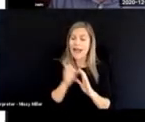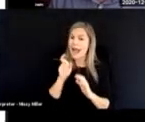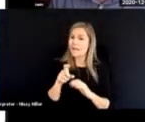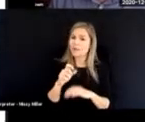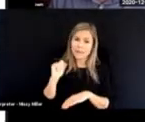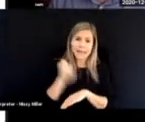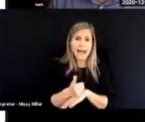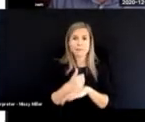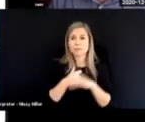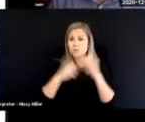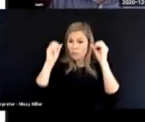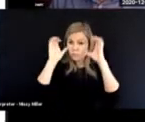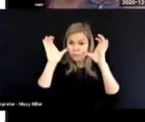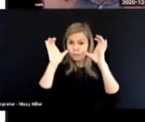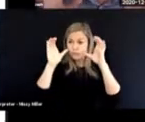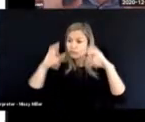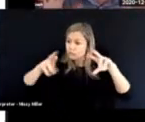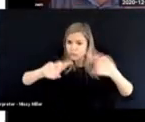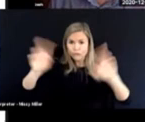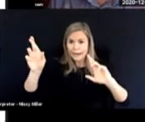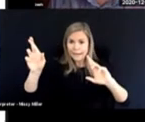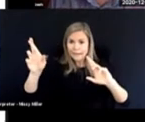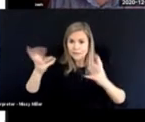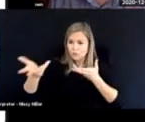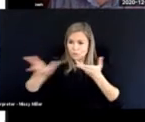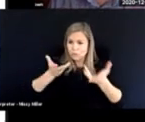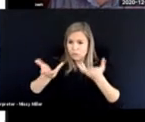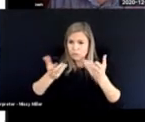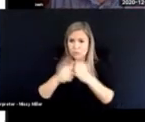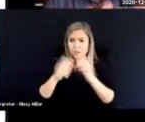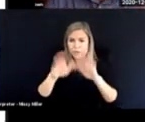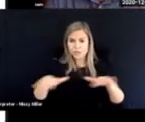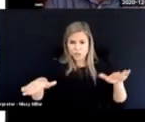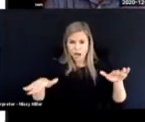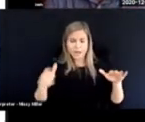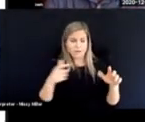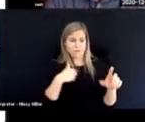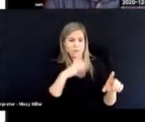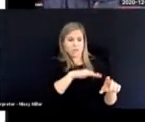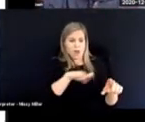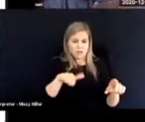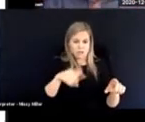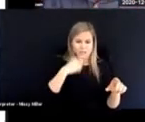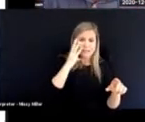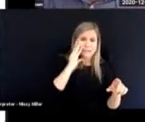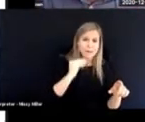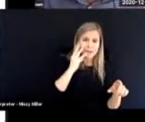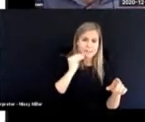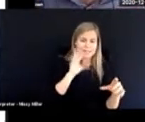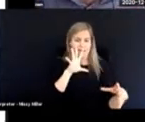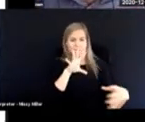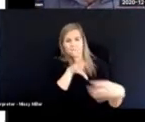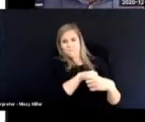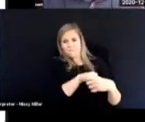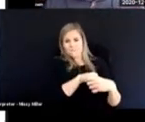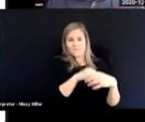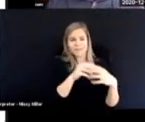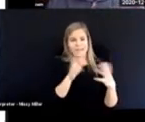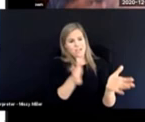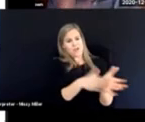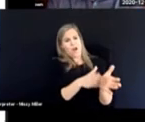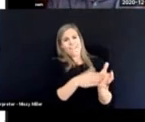And you need to be absolutely wide awake and alert. To follow the child through these things.